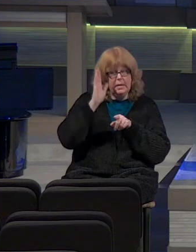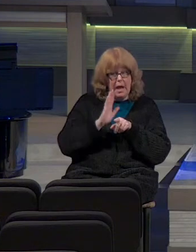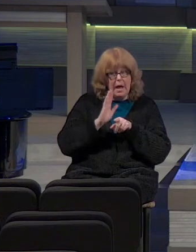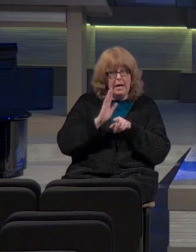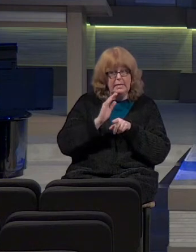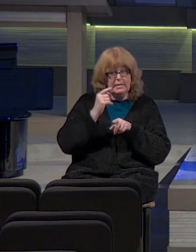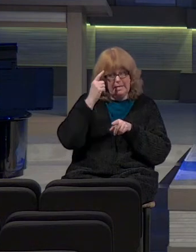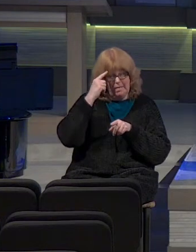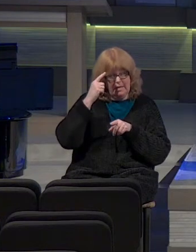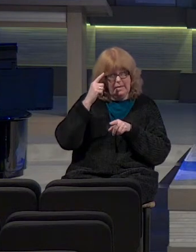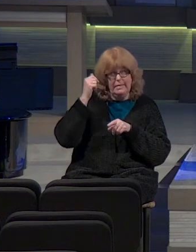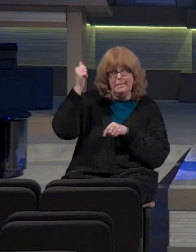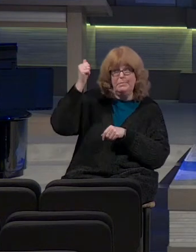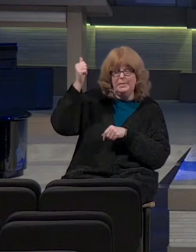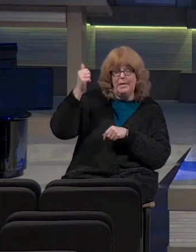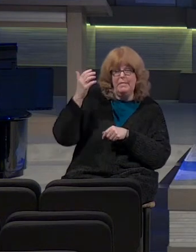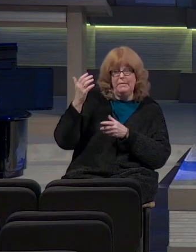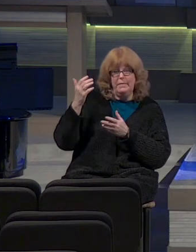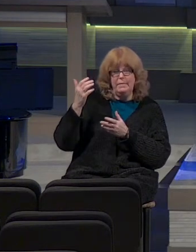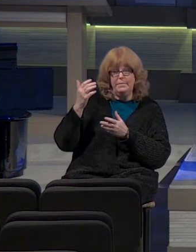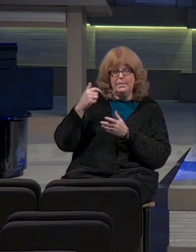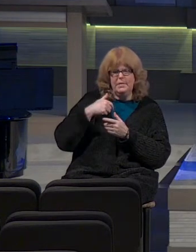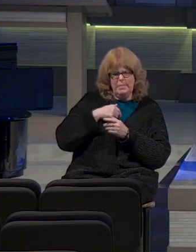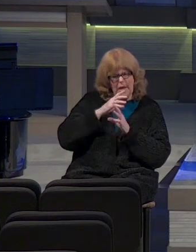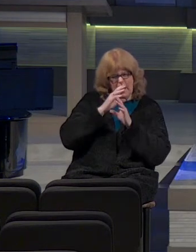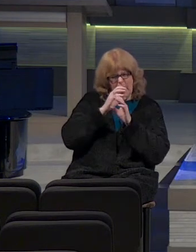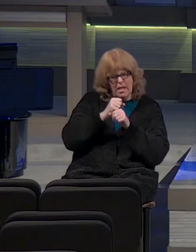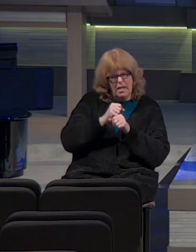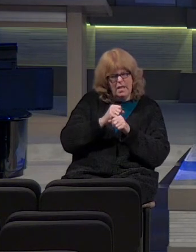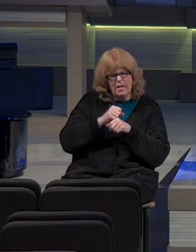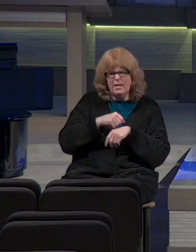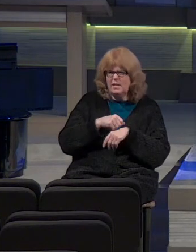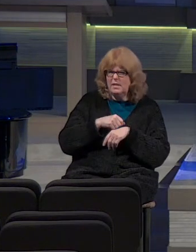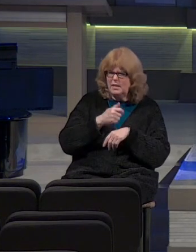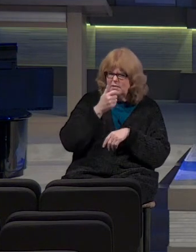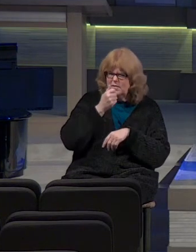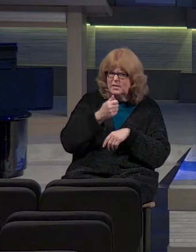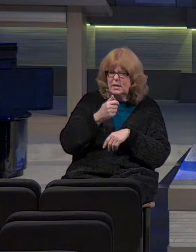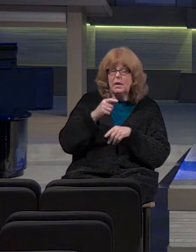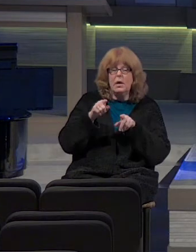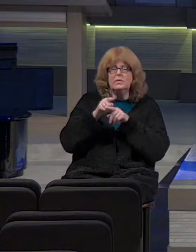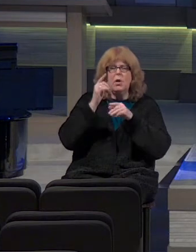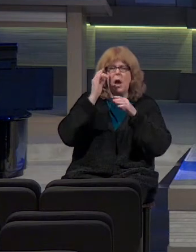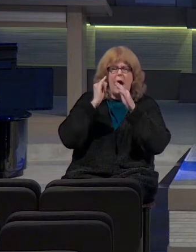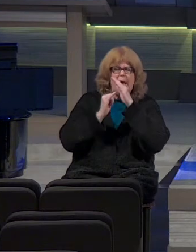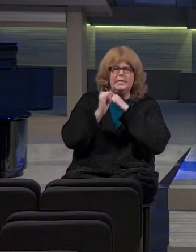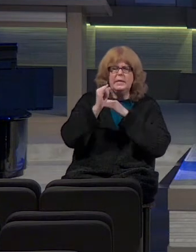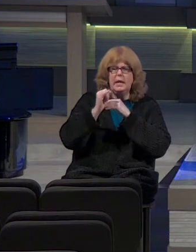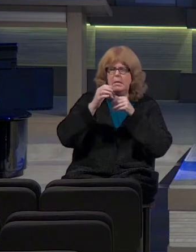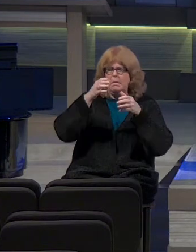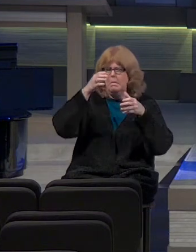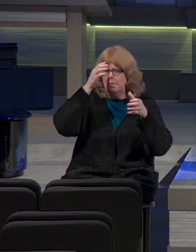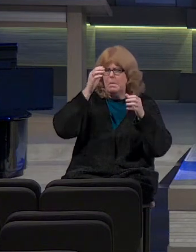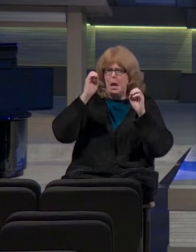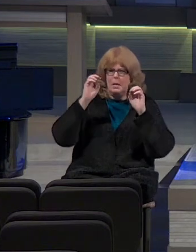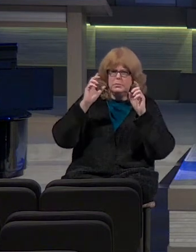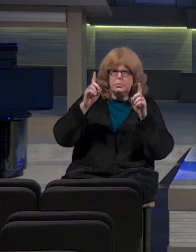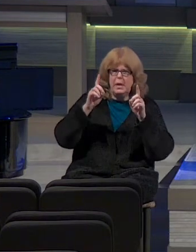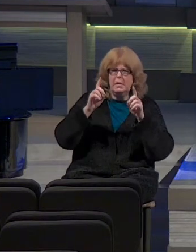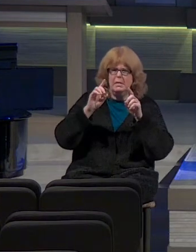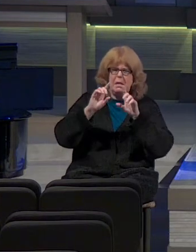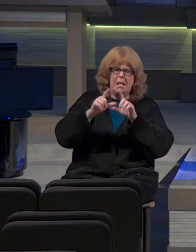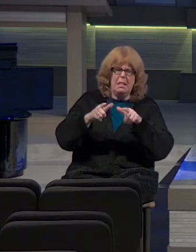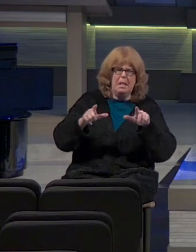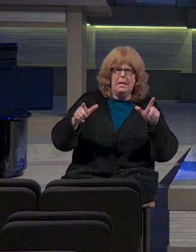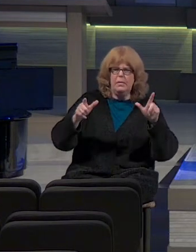himself. And that's fascinating. And I tend to think of Isaiah, highly educated, using language